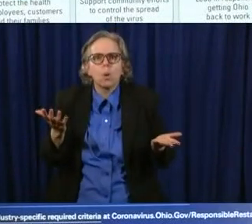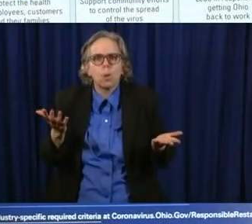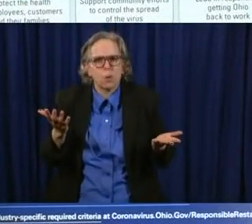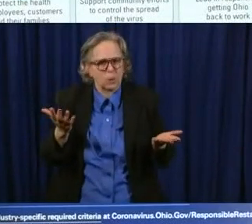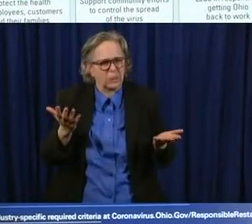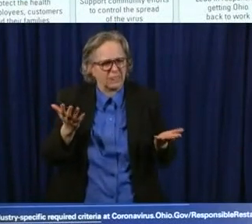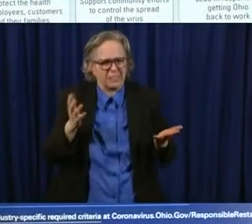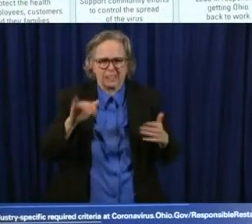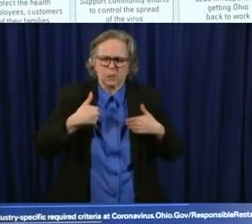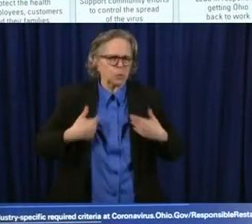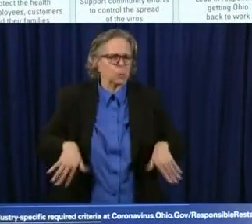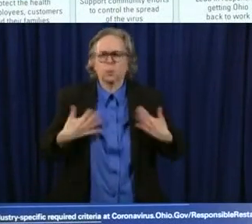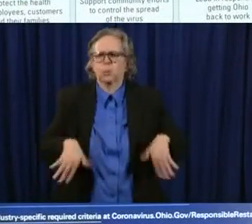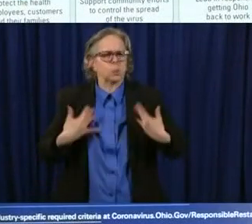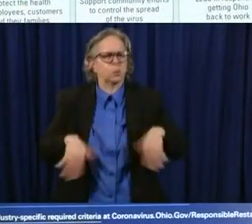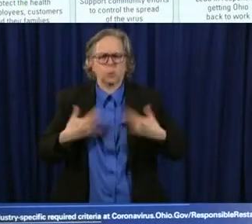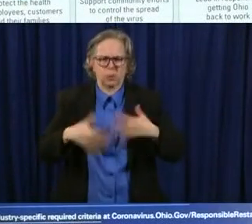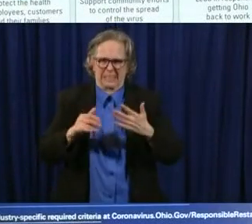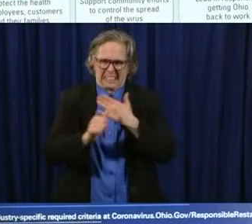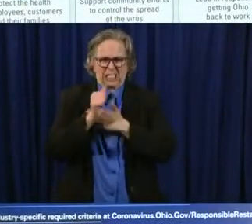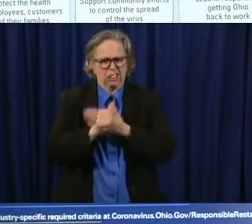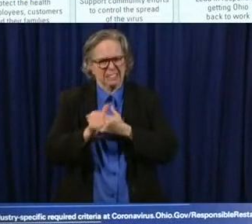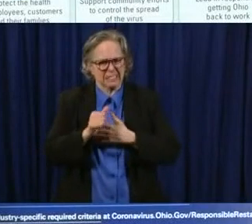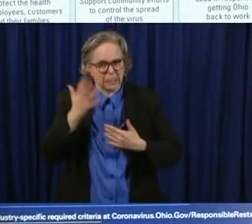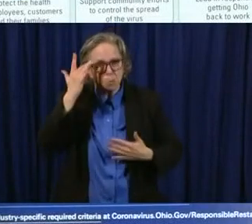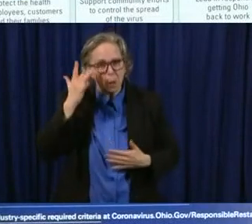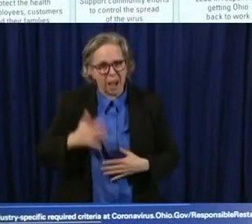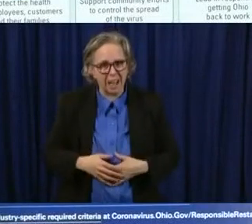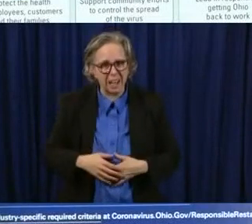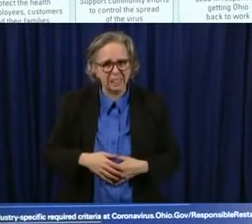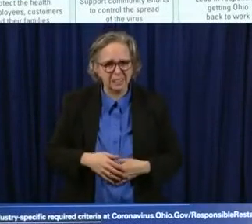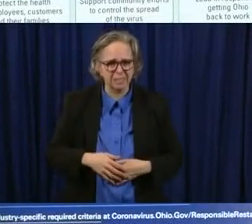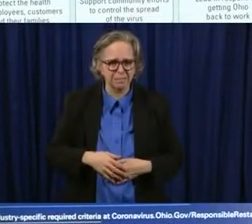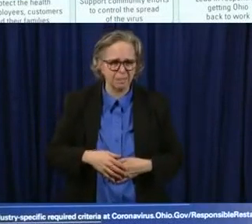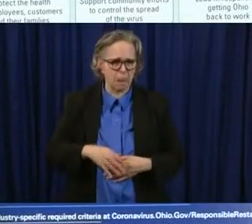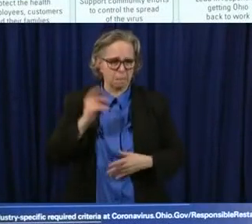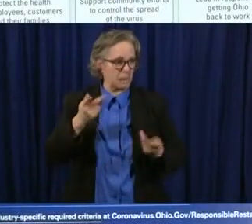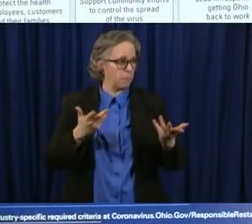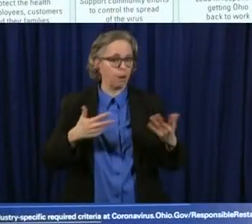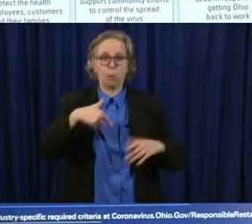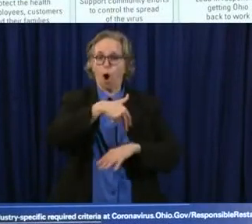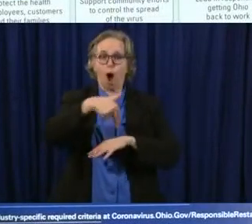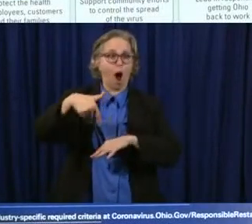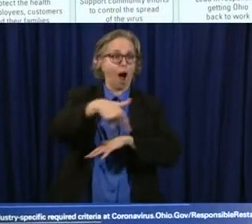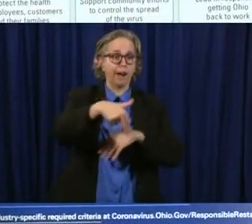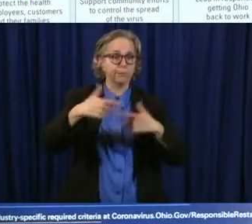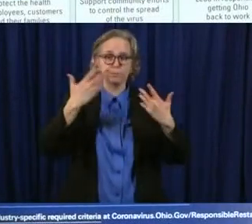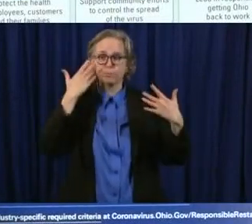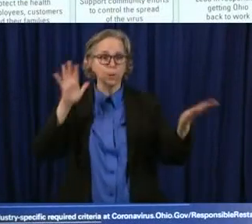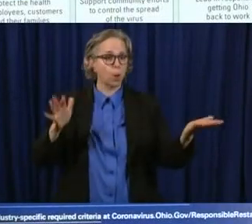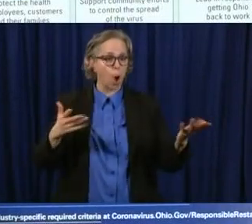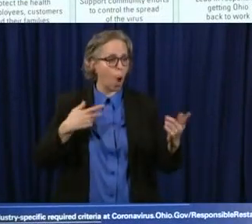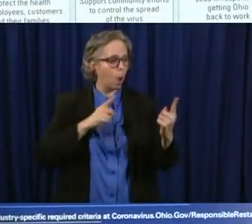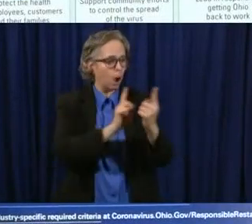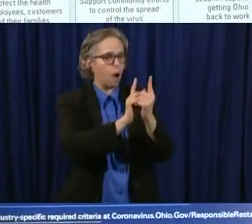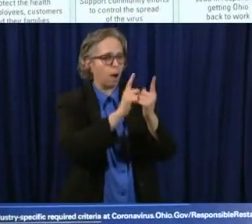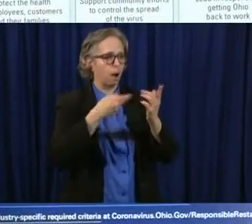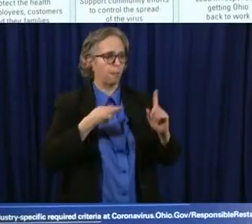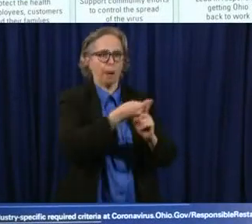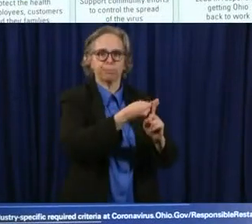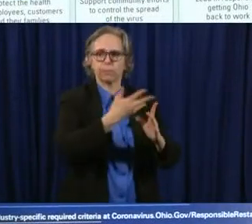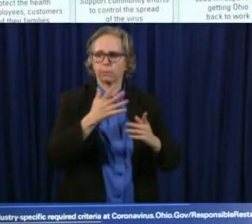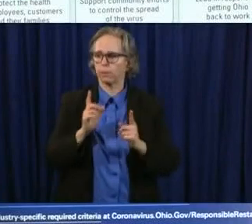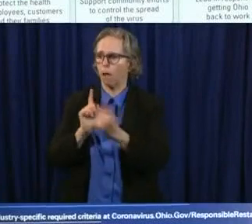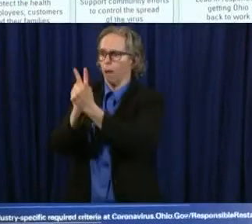at all and has no reason to take precautions. Obviously, the other person does not know that at all. What we put together